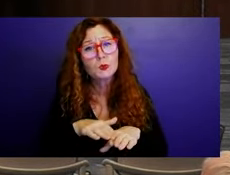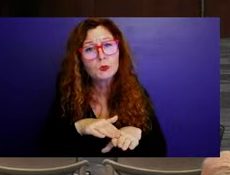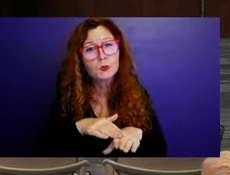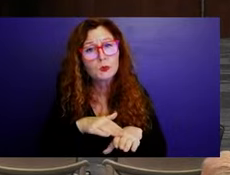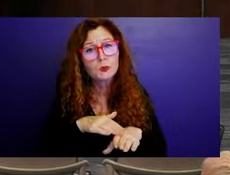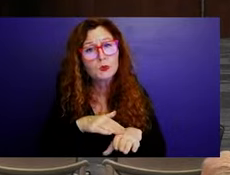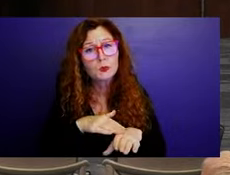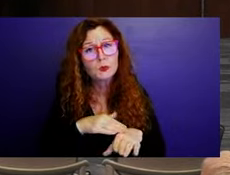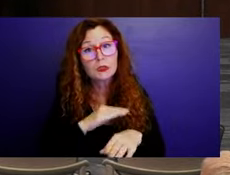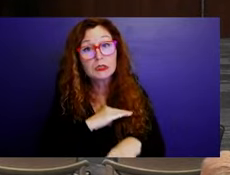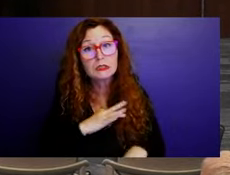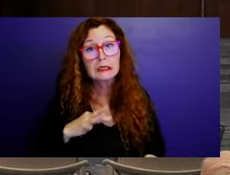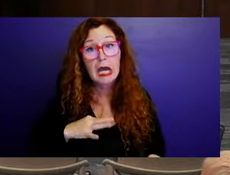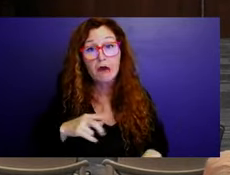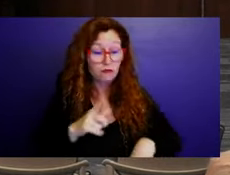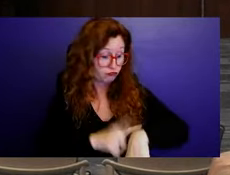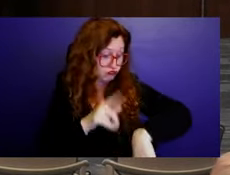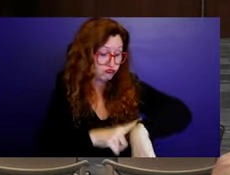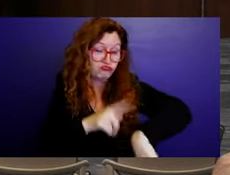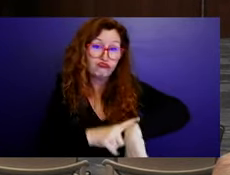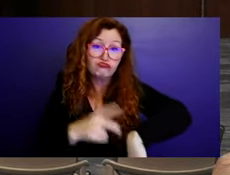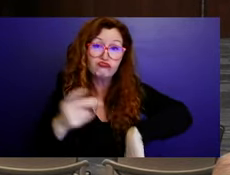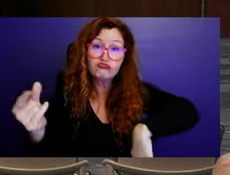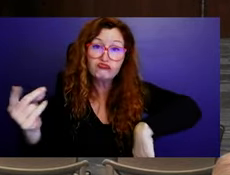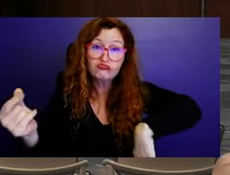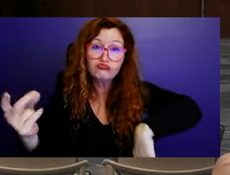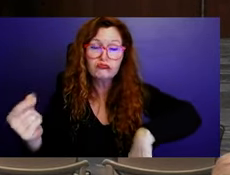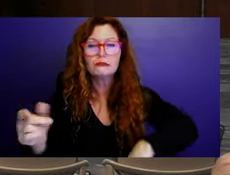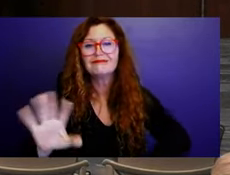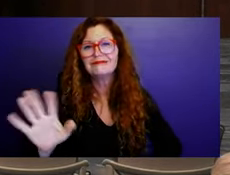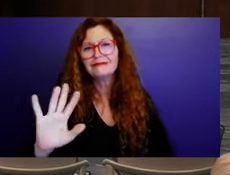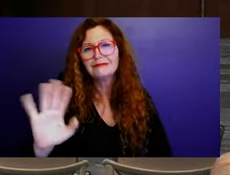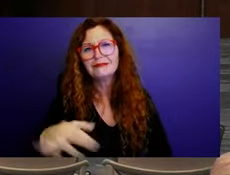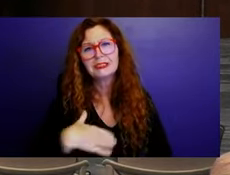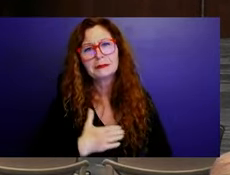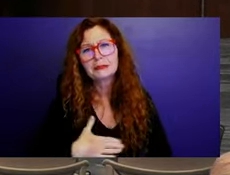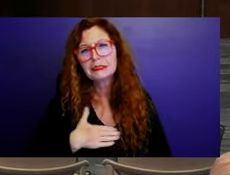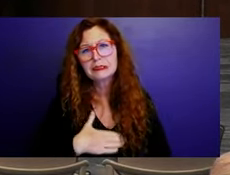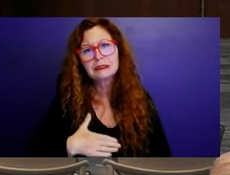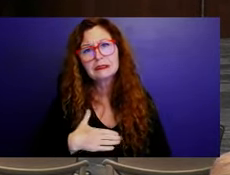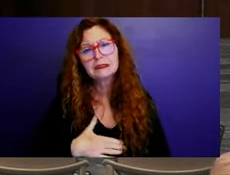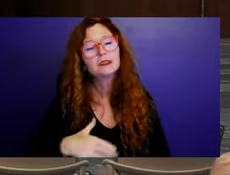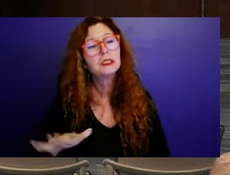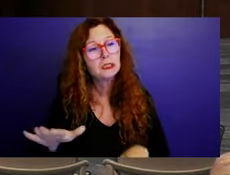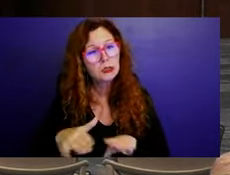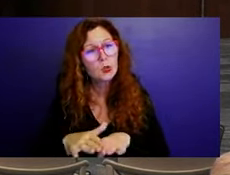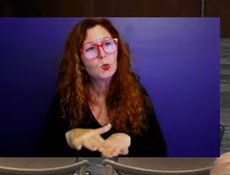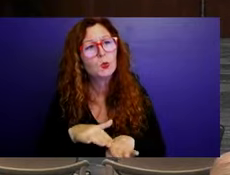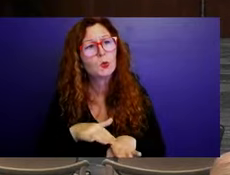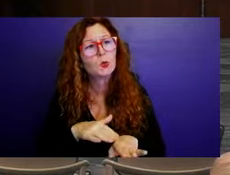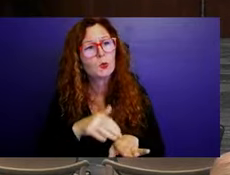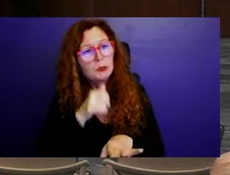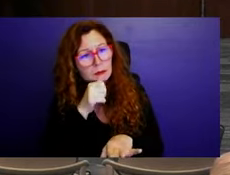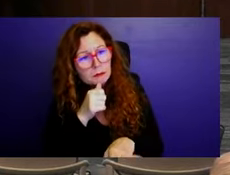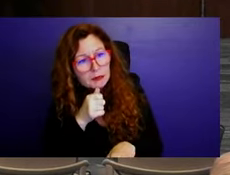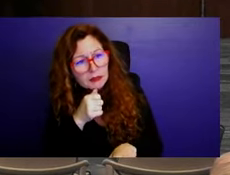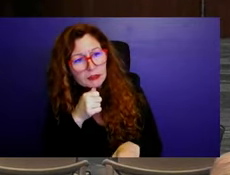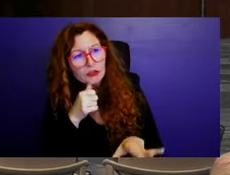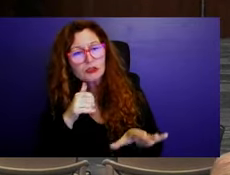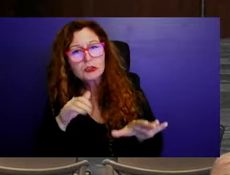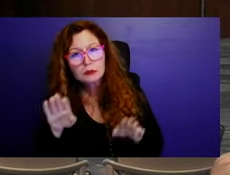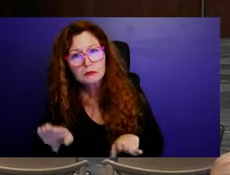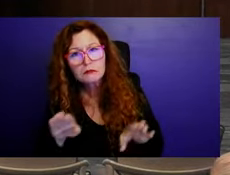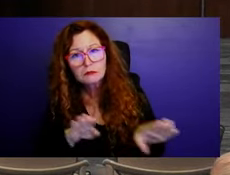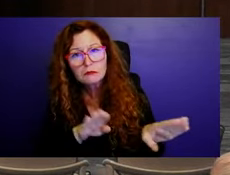think that this would be, you know, it could be a great opportunity to actually have more revenue, assuming that, you know,